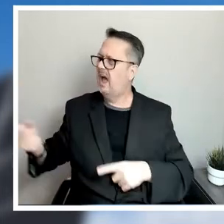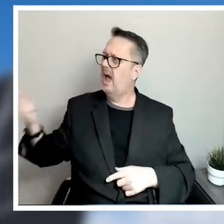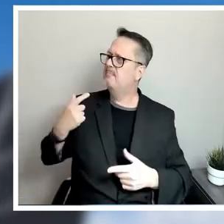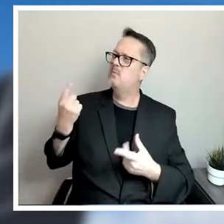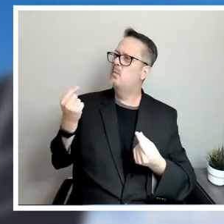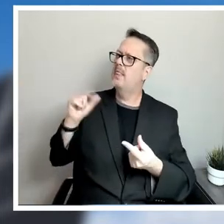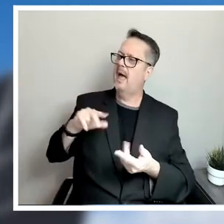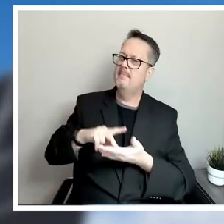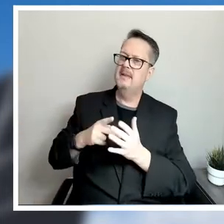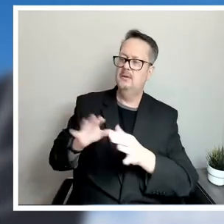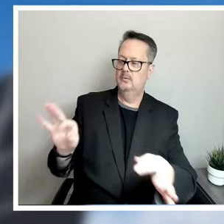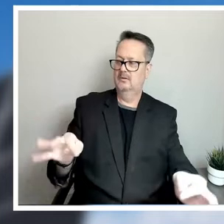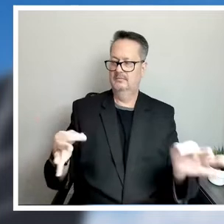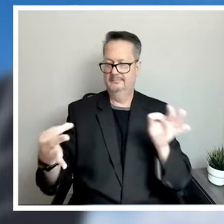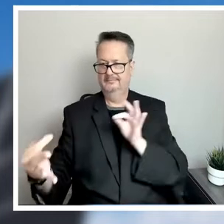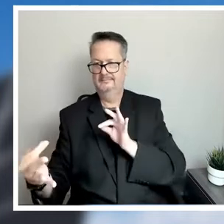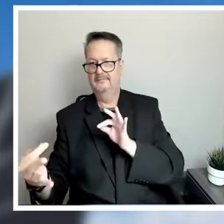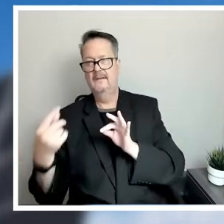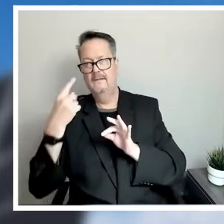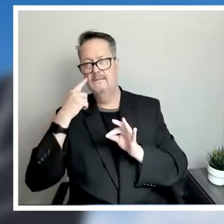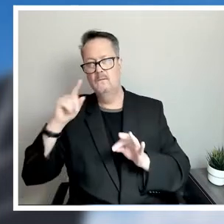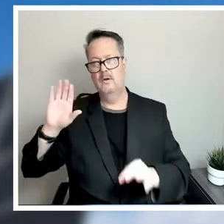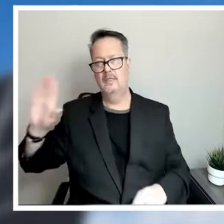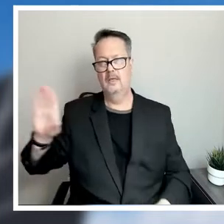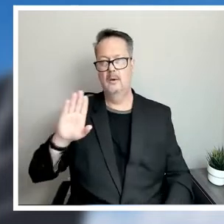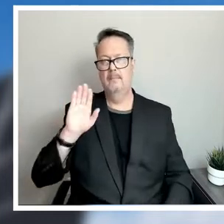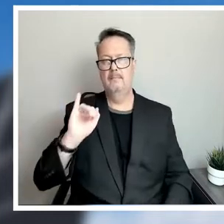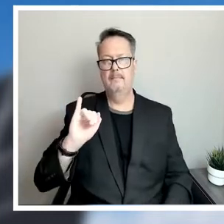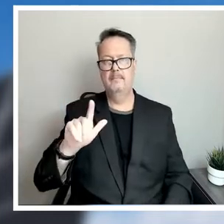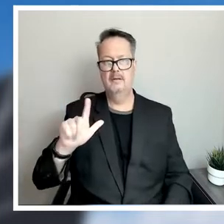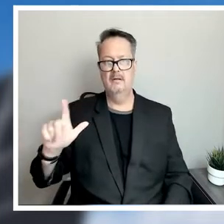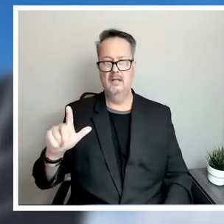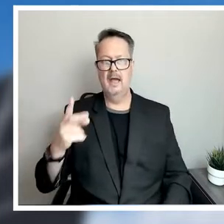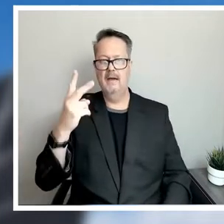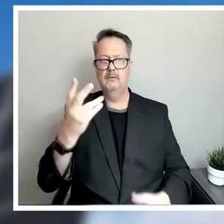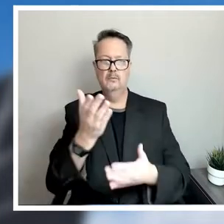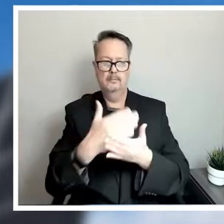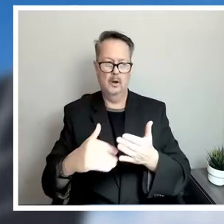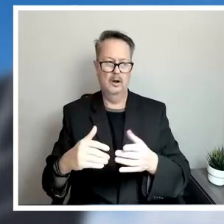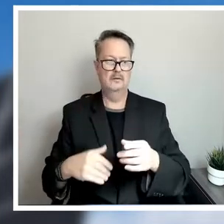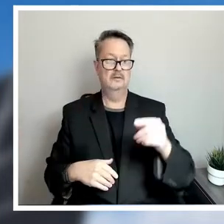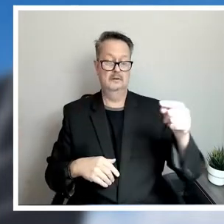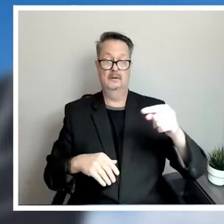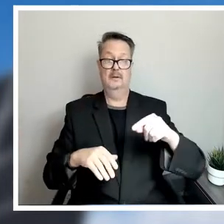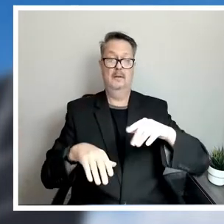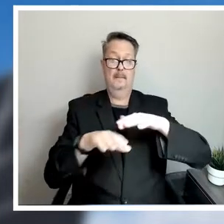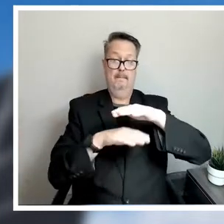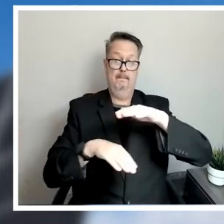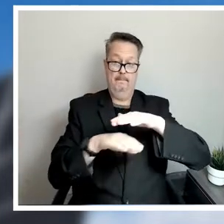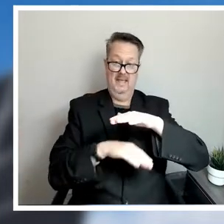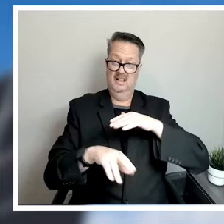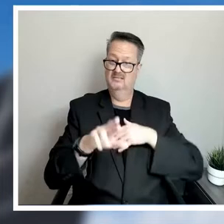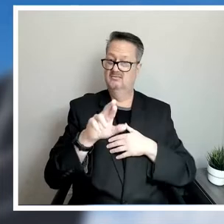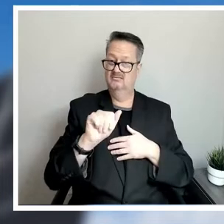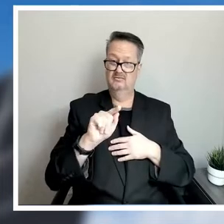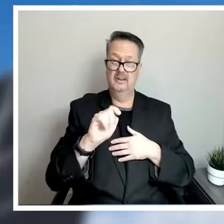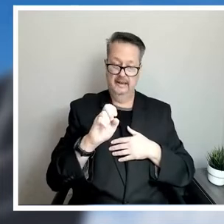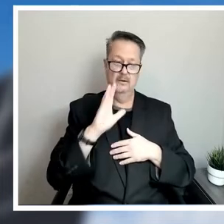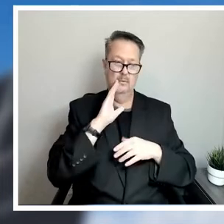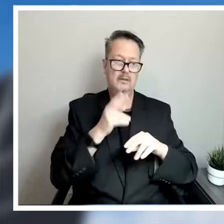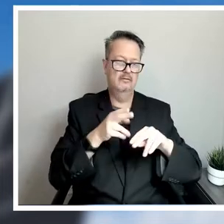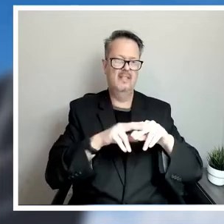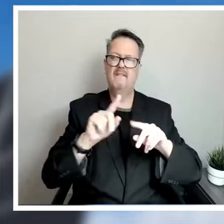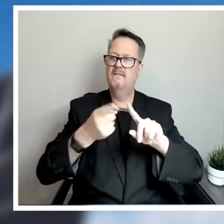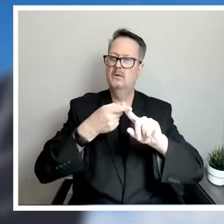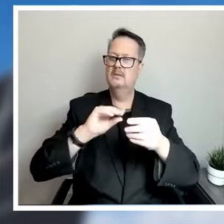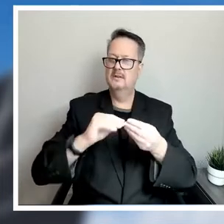me on my bill? So there's two parts on this slide, and so there's a base rate increase, which is the first number I told you about. I said it